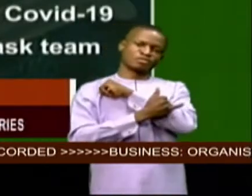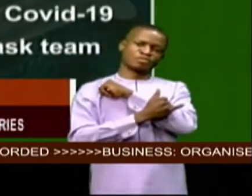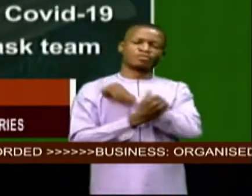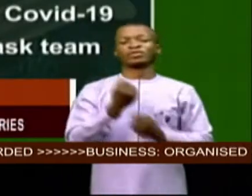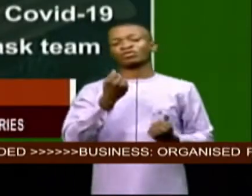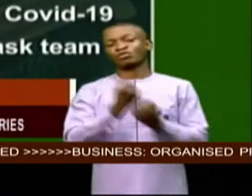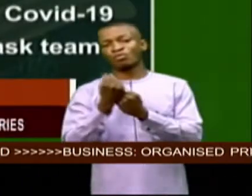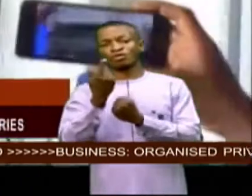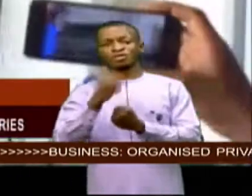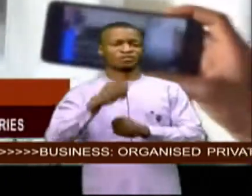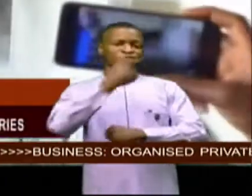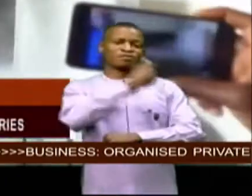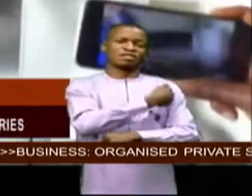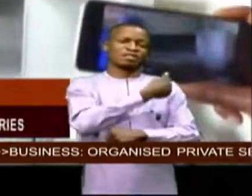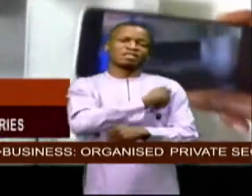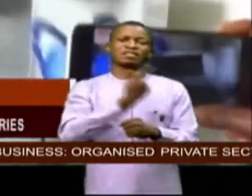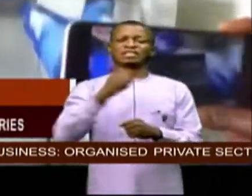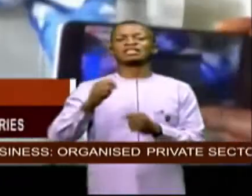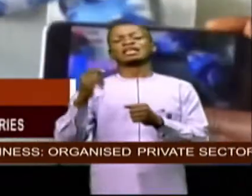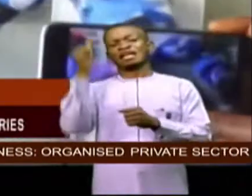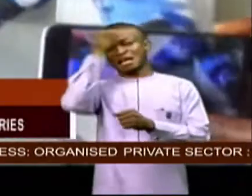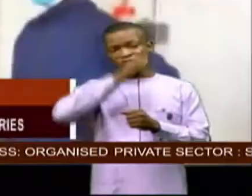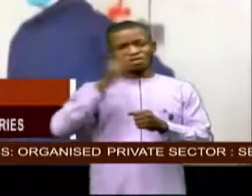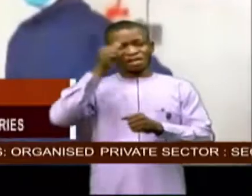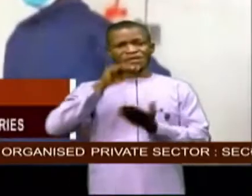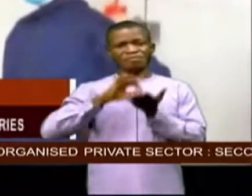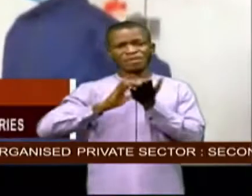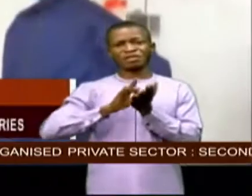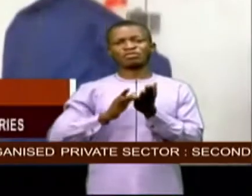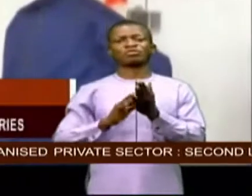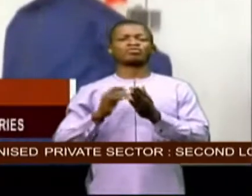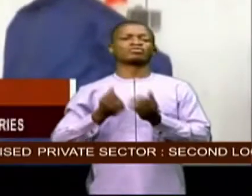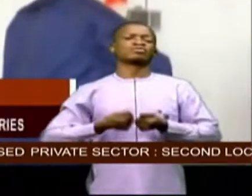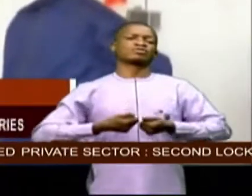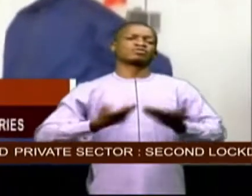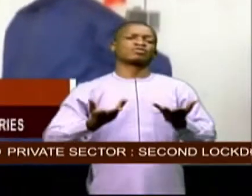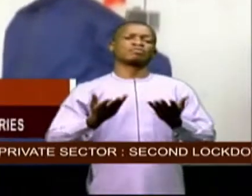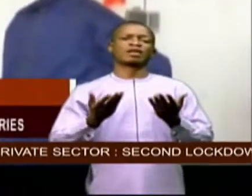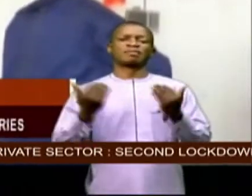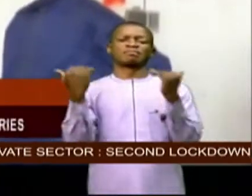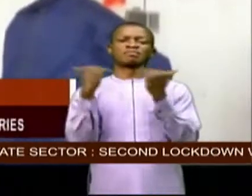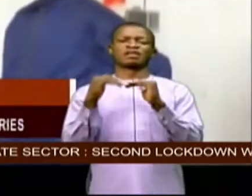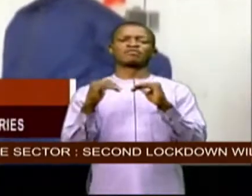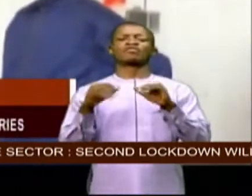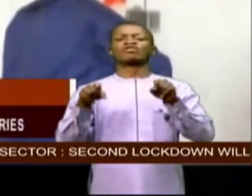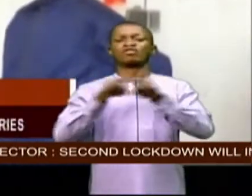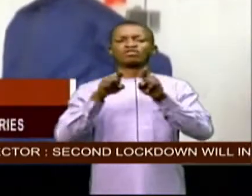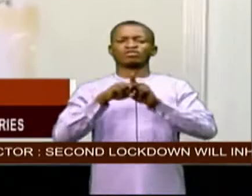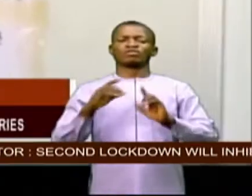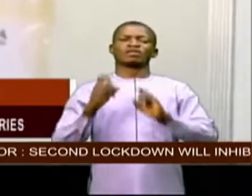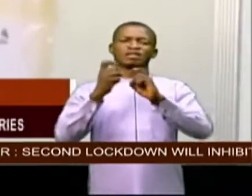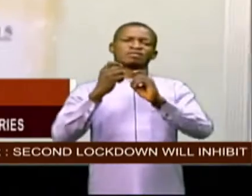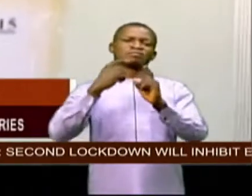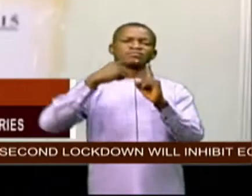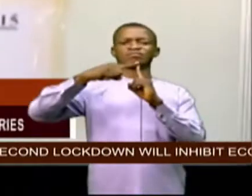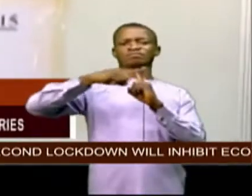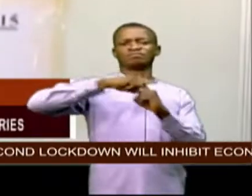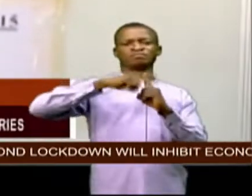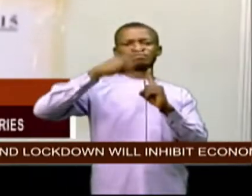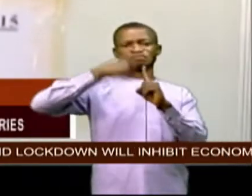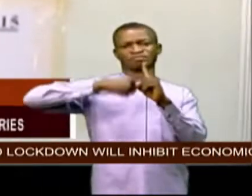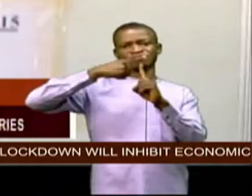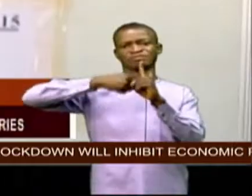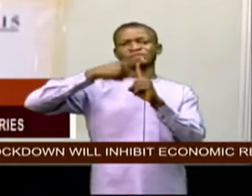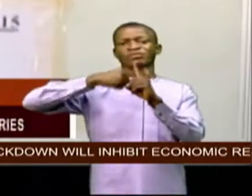operations the african medical supplies platform has also launched ultra low temperature freezers personal protection